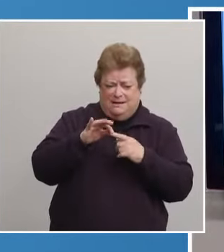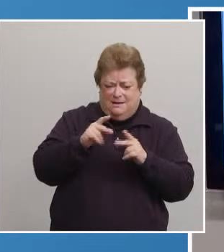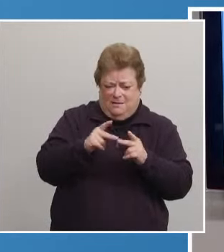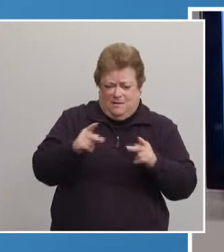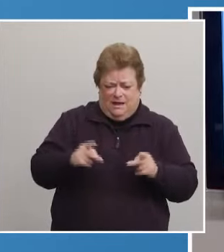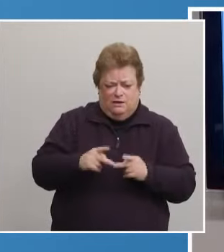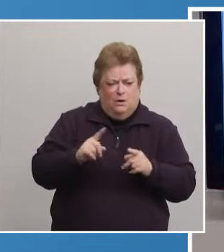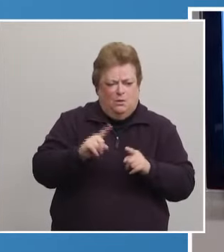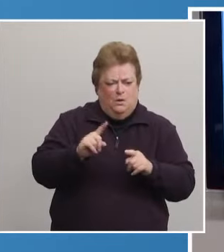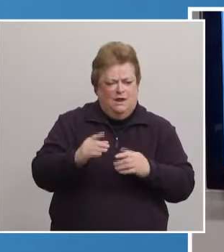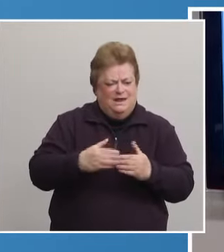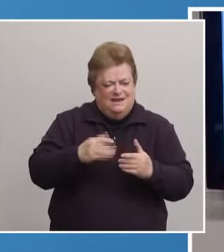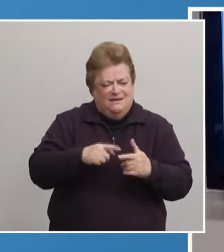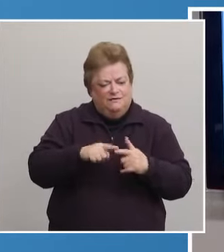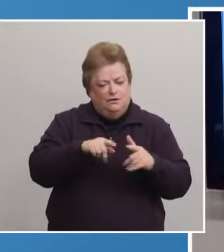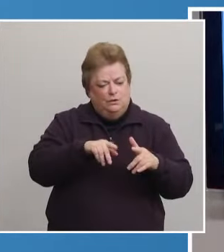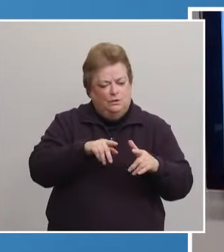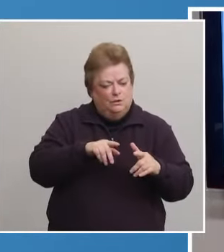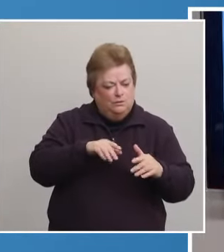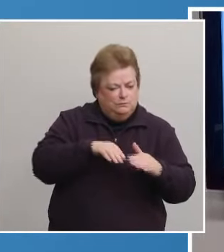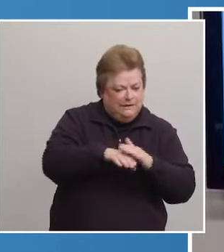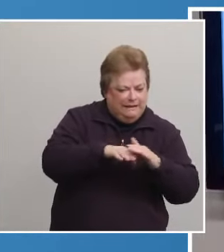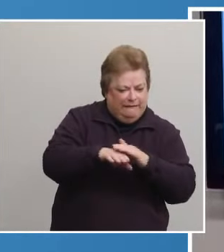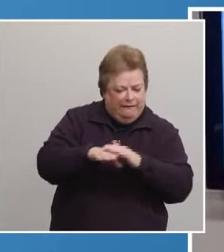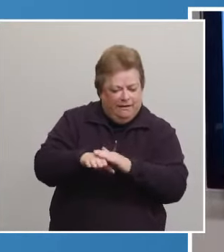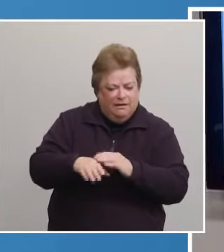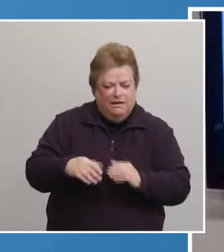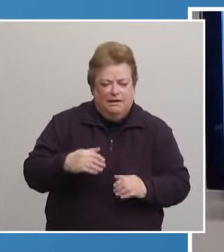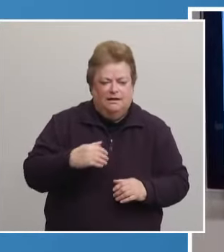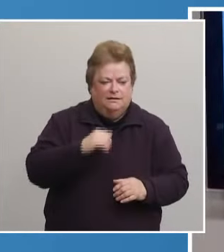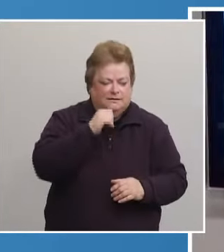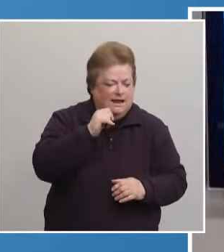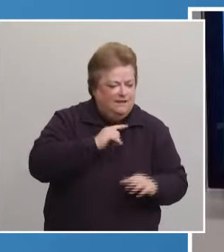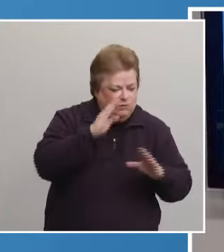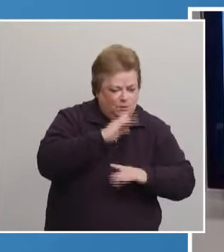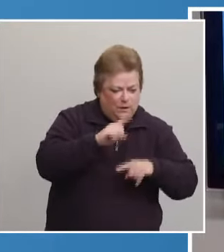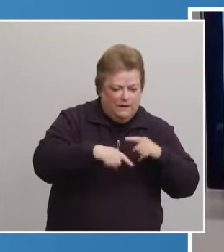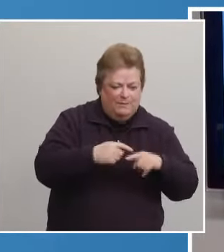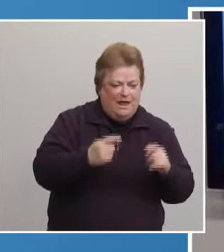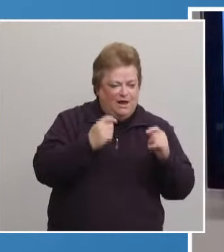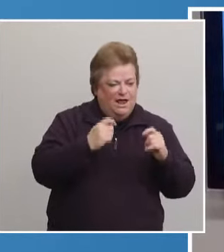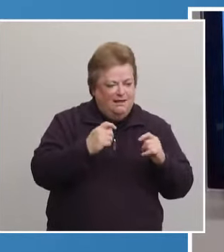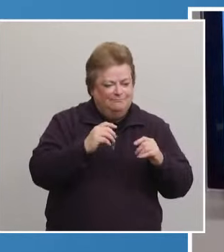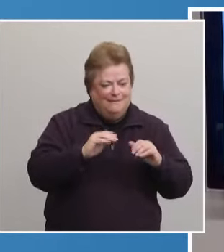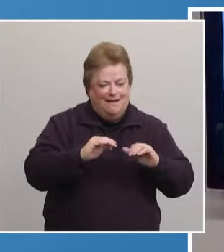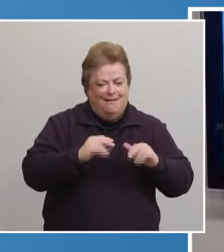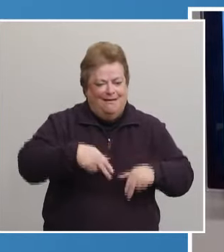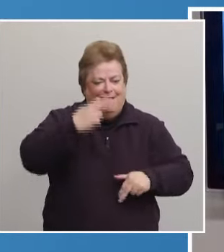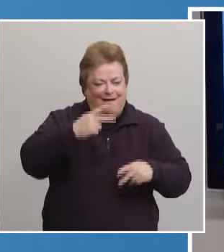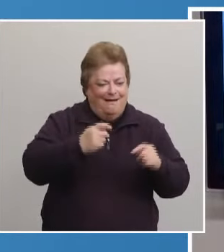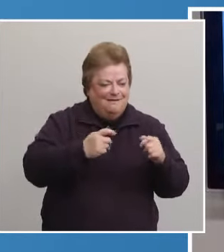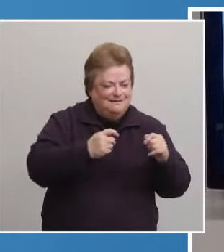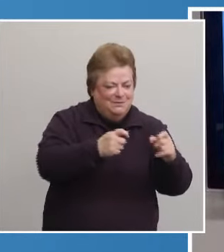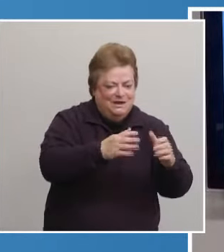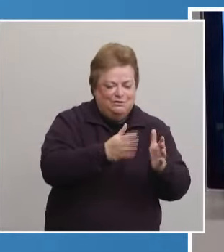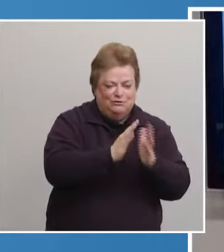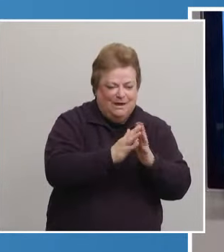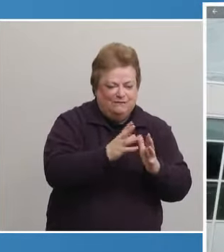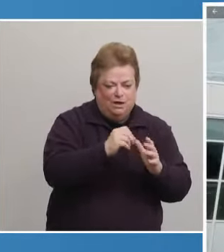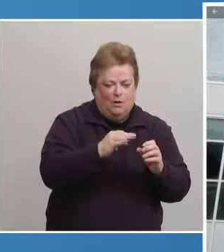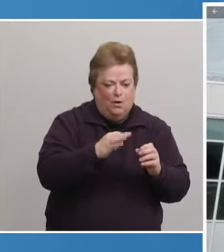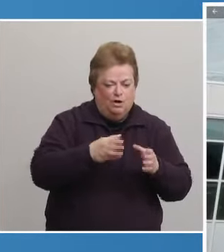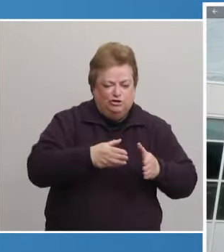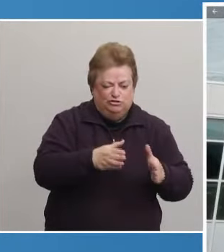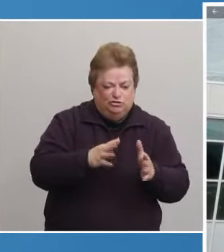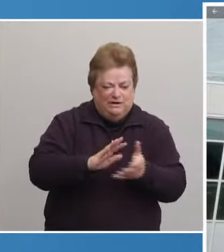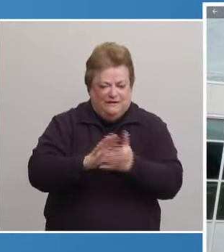easy to reach part of the city. No concerns about high speed traffic or crowded streets. We have a lot of experience in